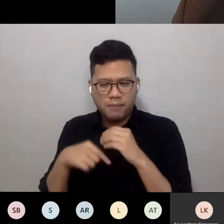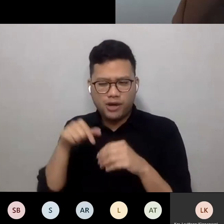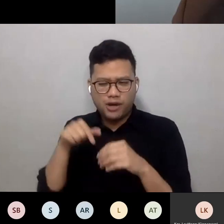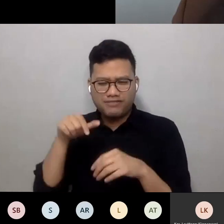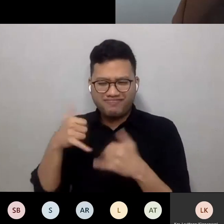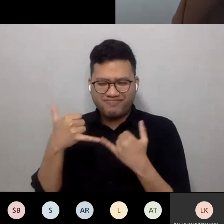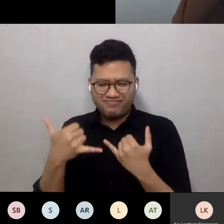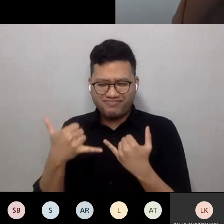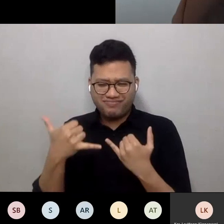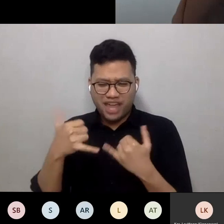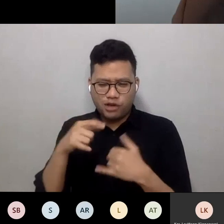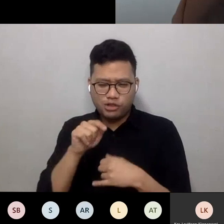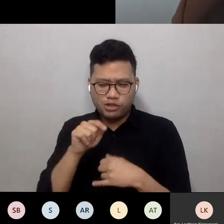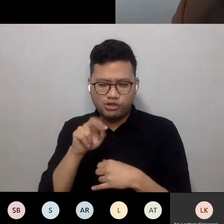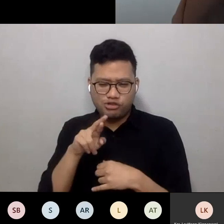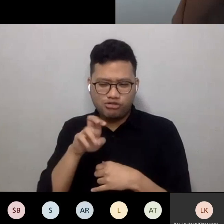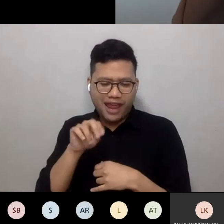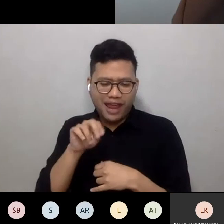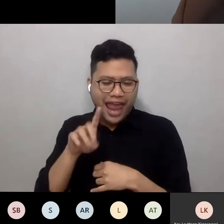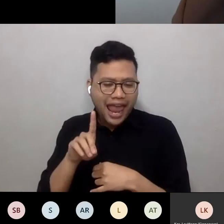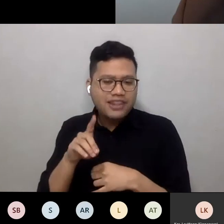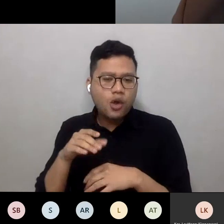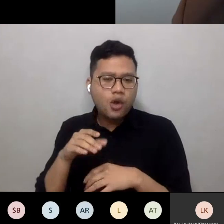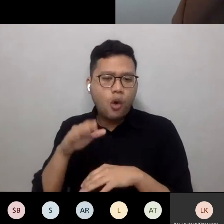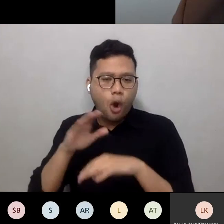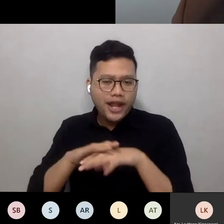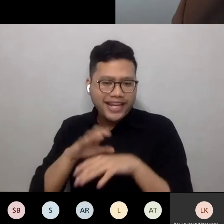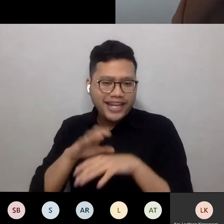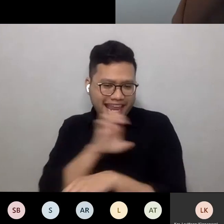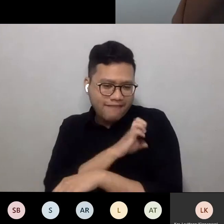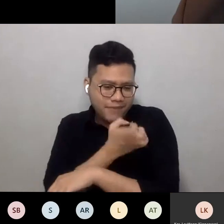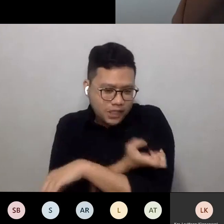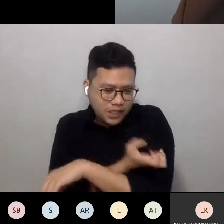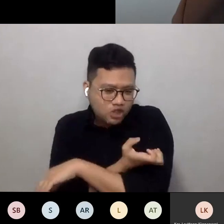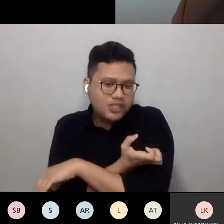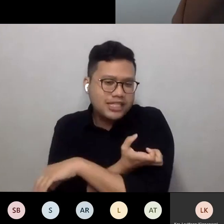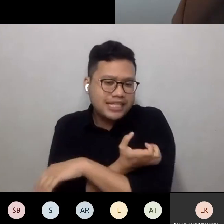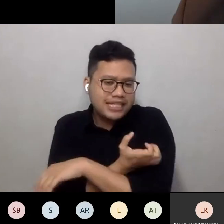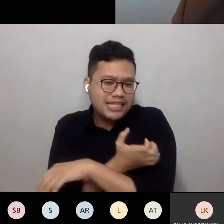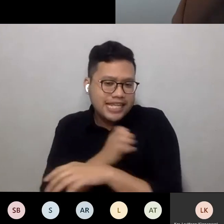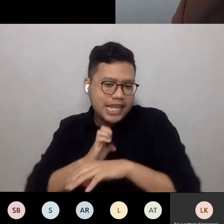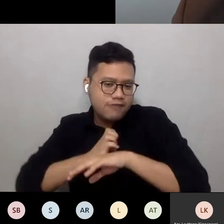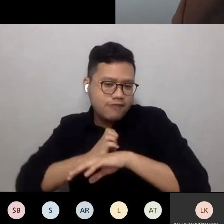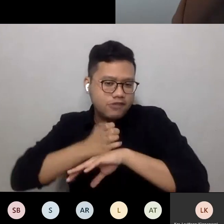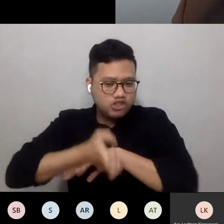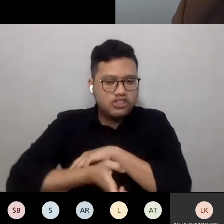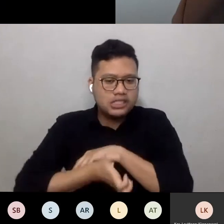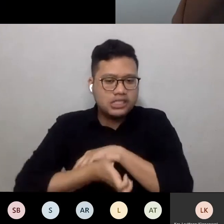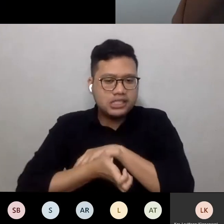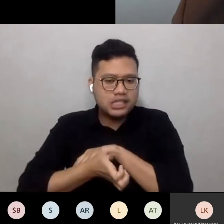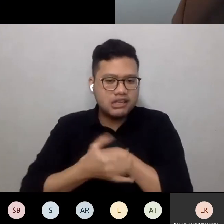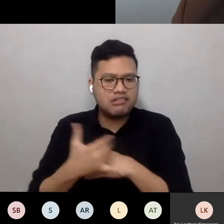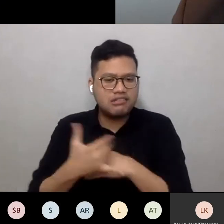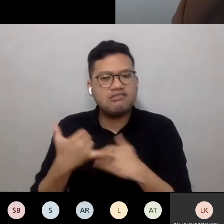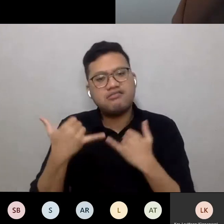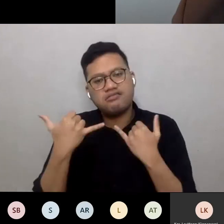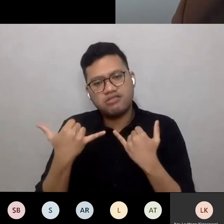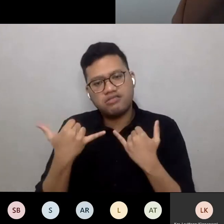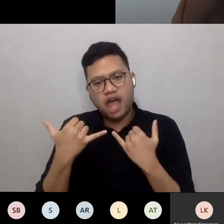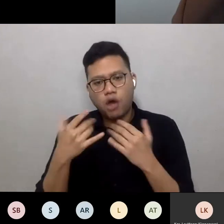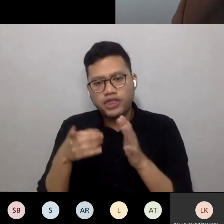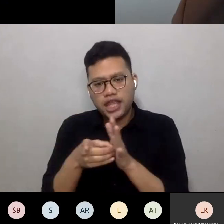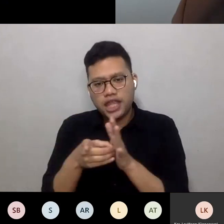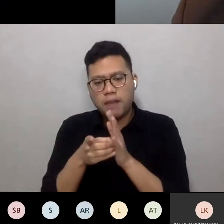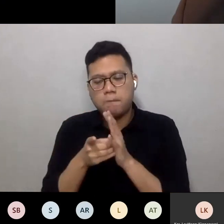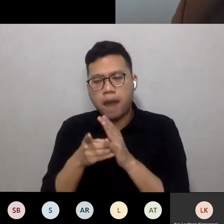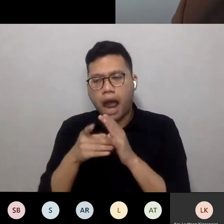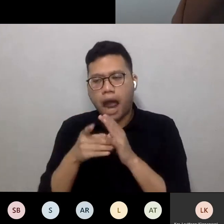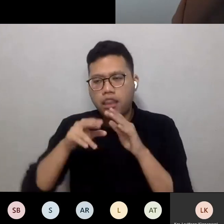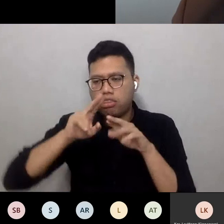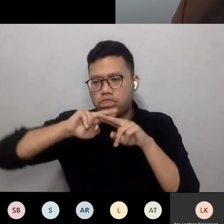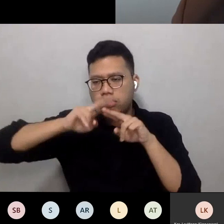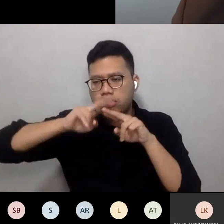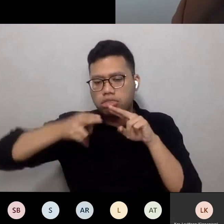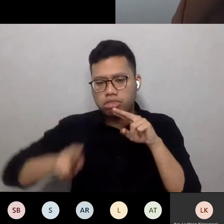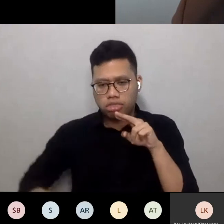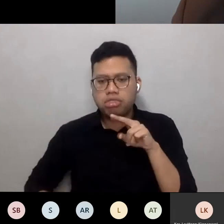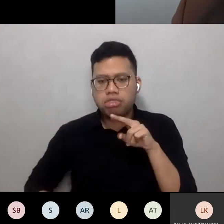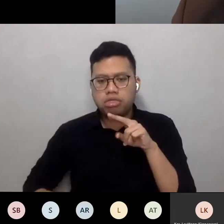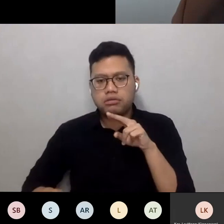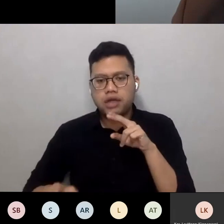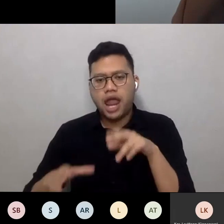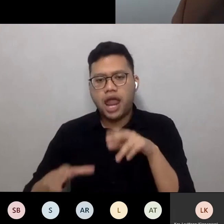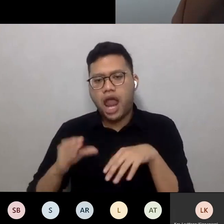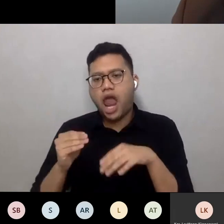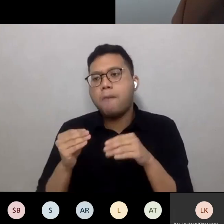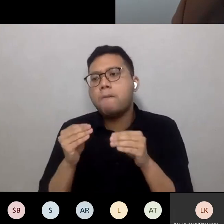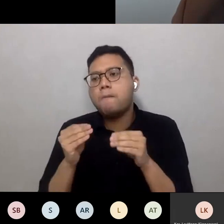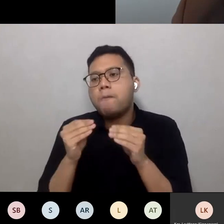in energy efficiency technologies now that the demand for commercial building innovation has dropped drastically as more people are